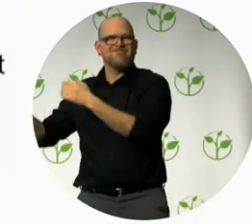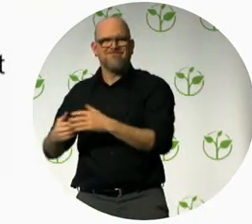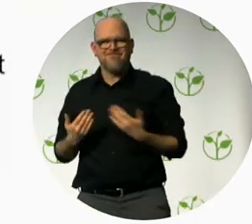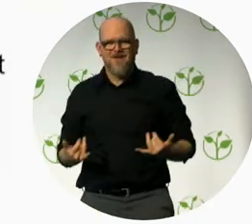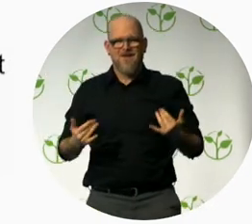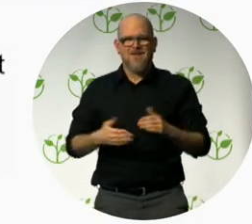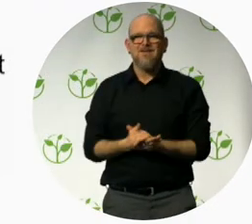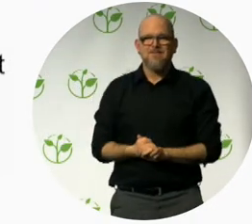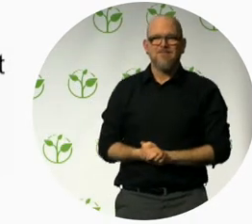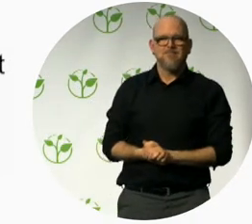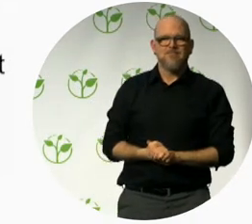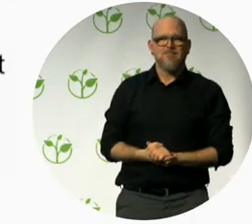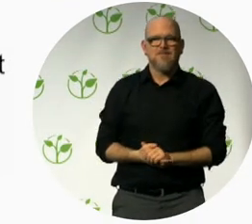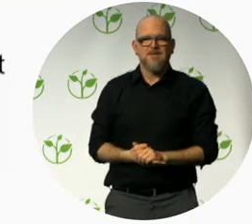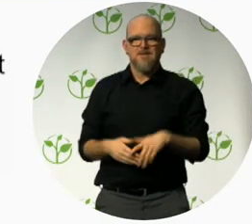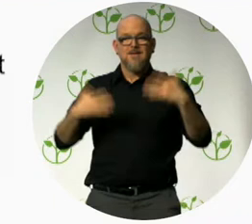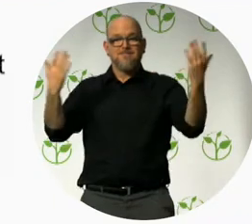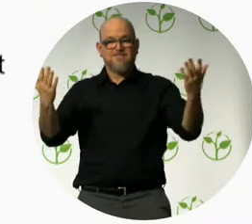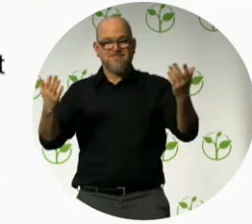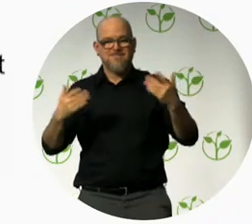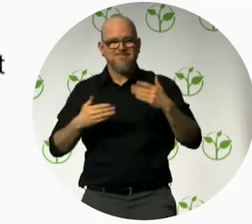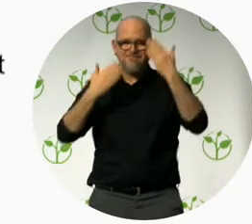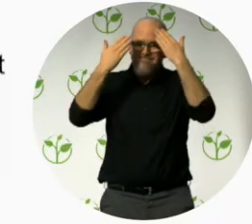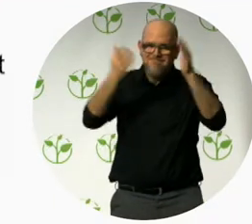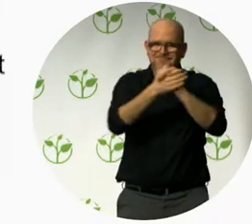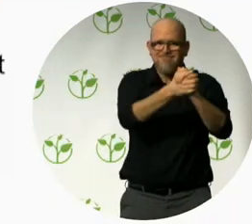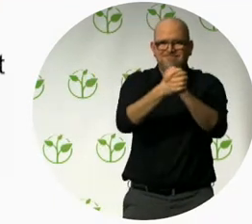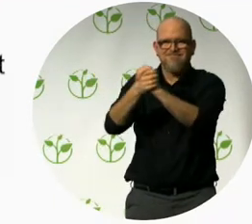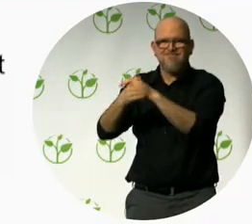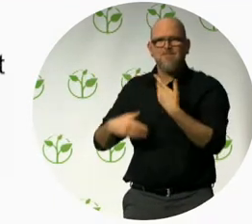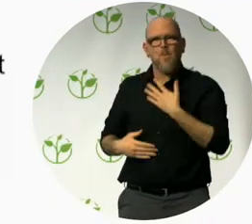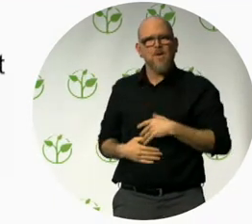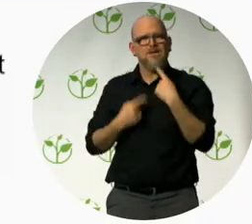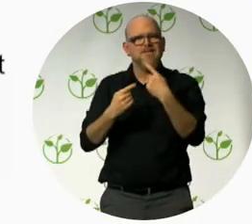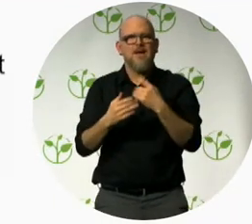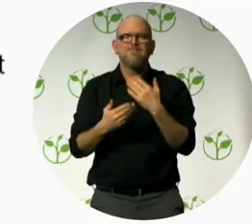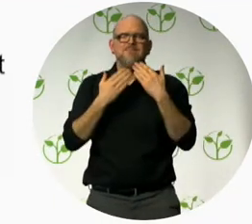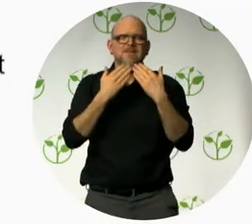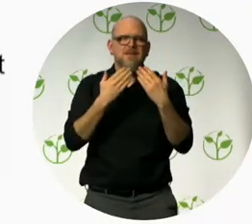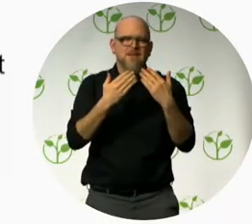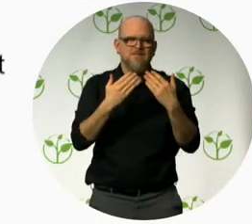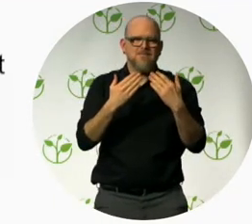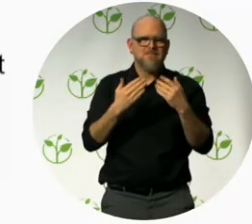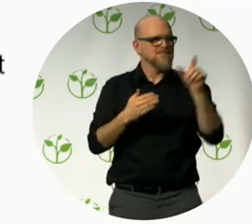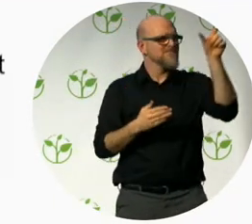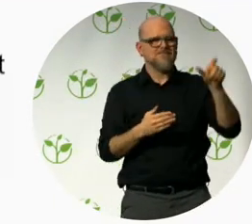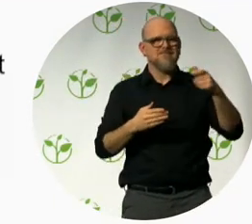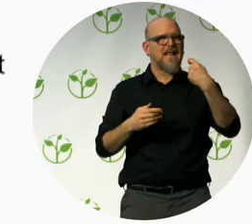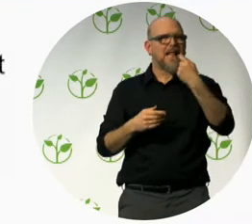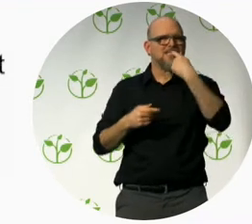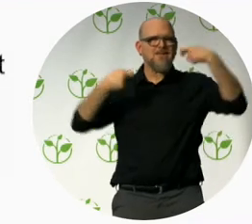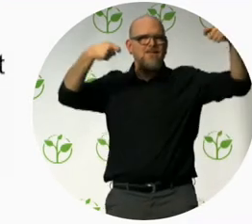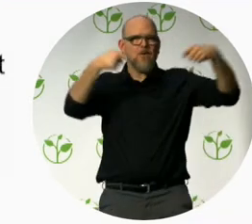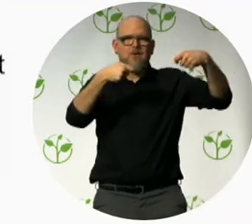Good afternoon, everyone. First, want to thank a lot the SL Foundation, Zero Project, Marty and